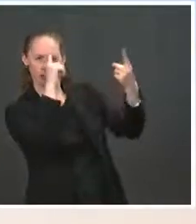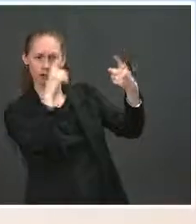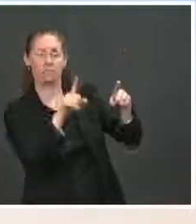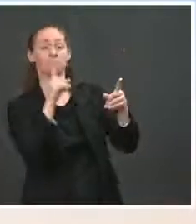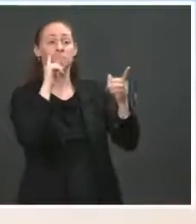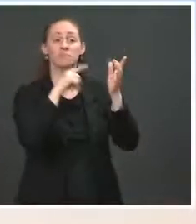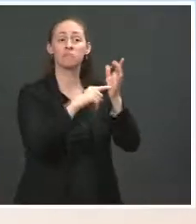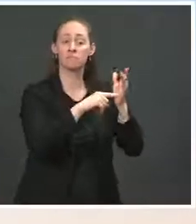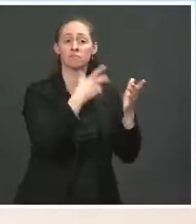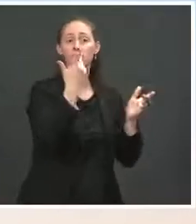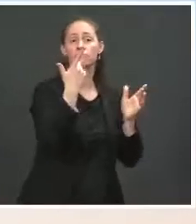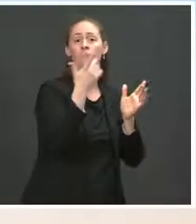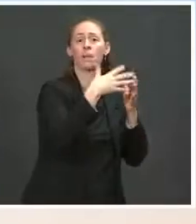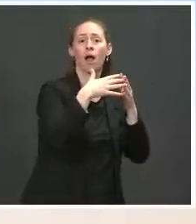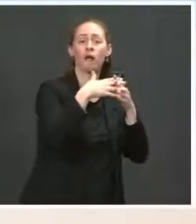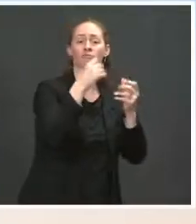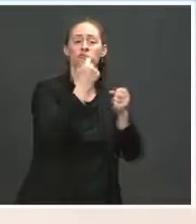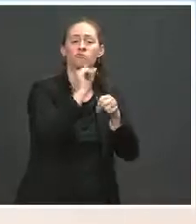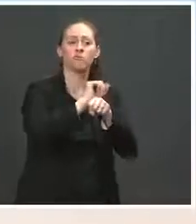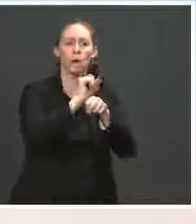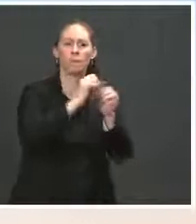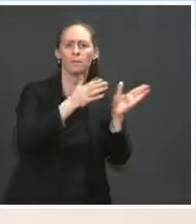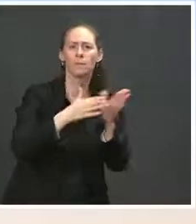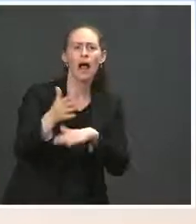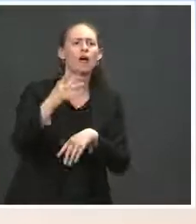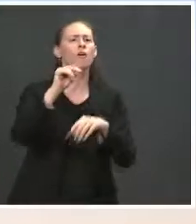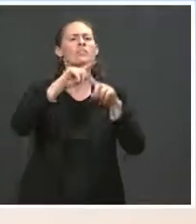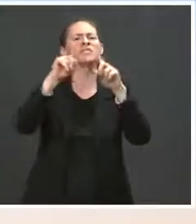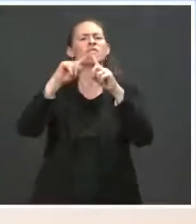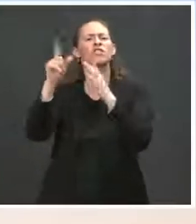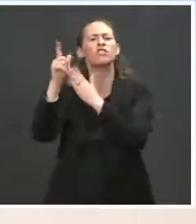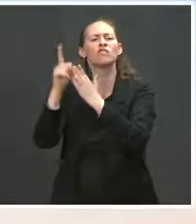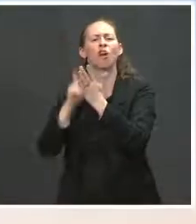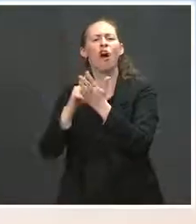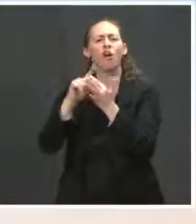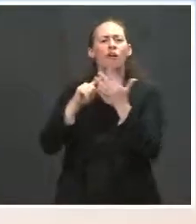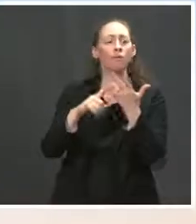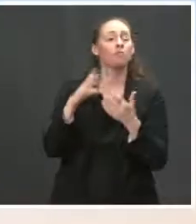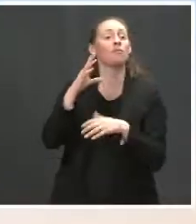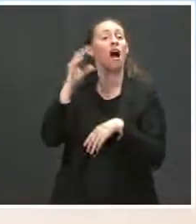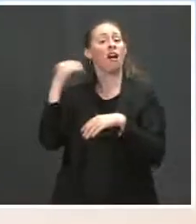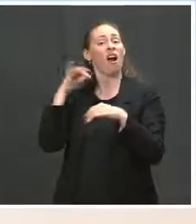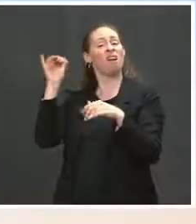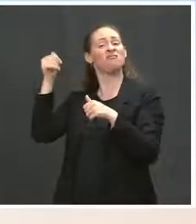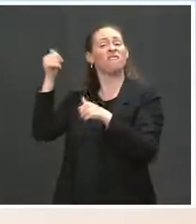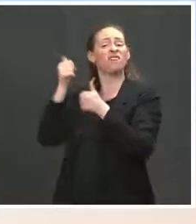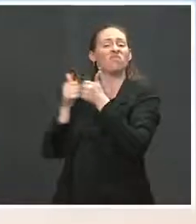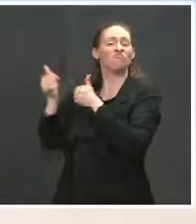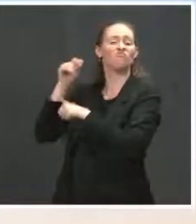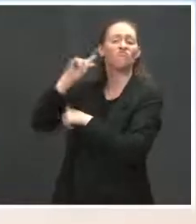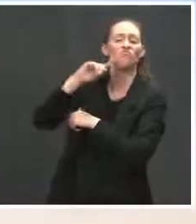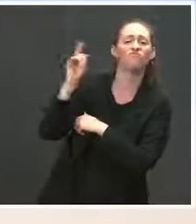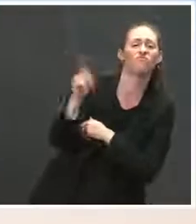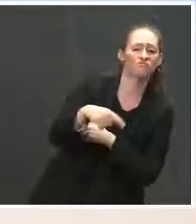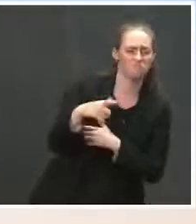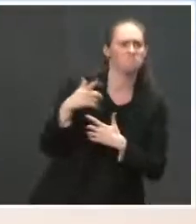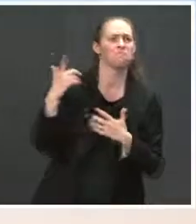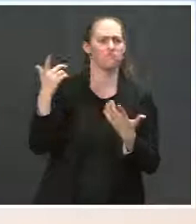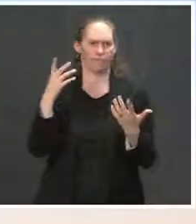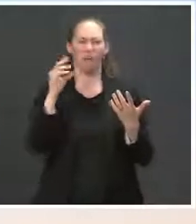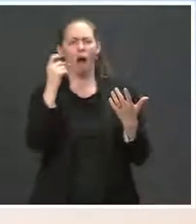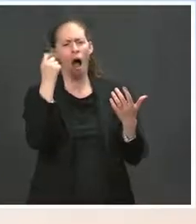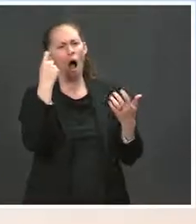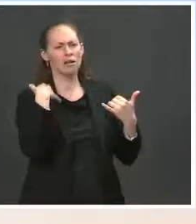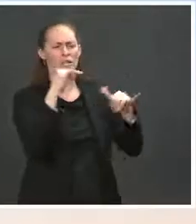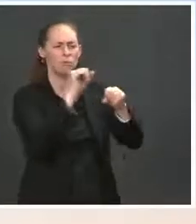but there are additional legislative options. There's executive options that are also on the table. And, of course, working with the private sector and